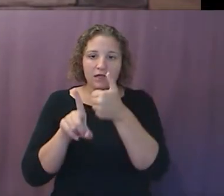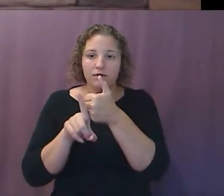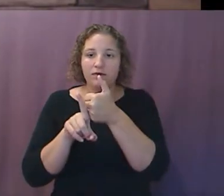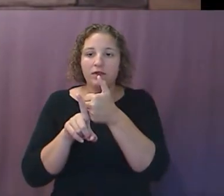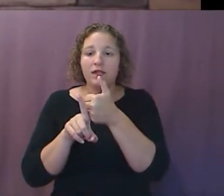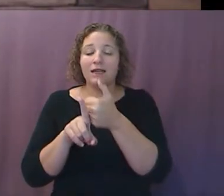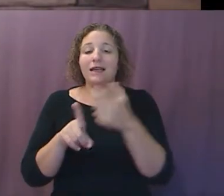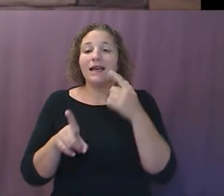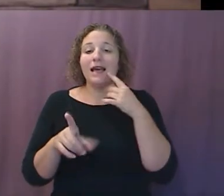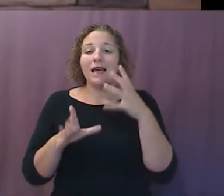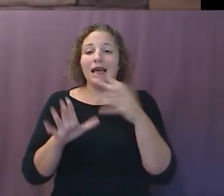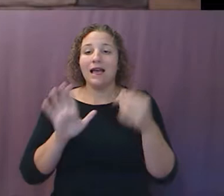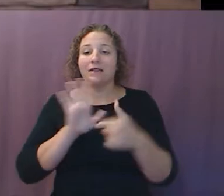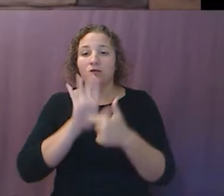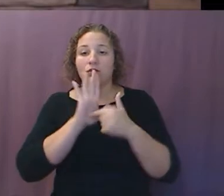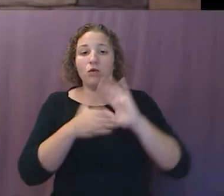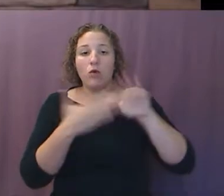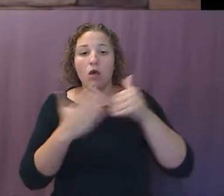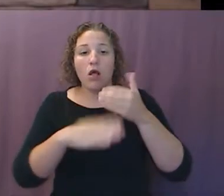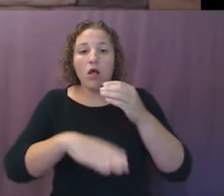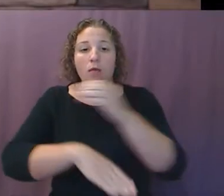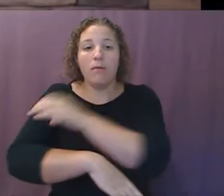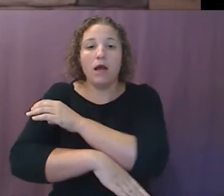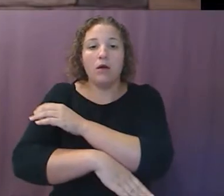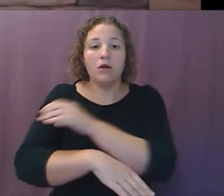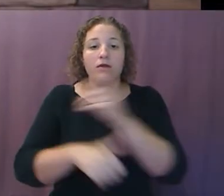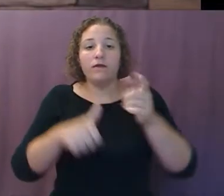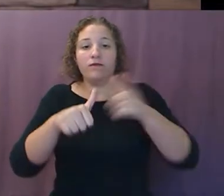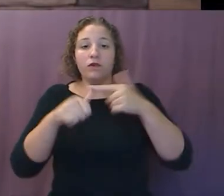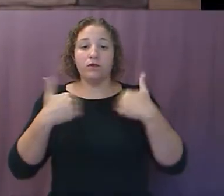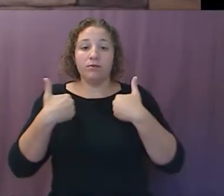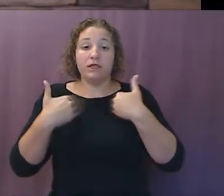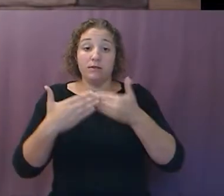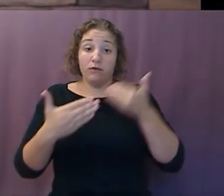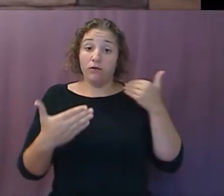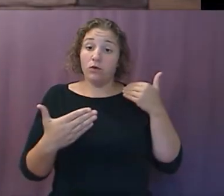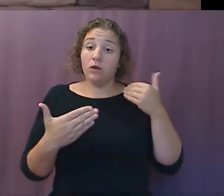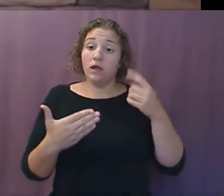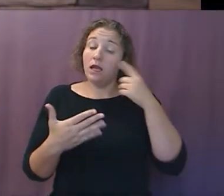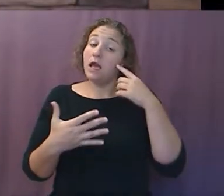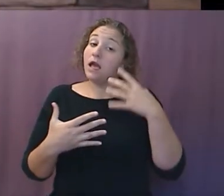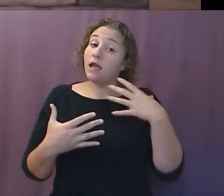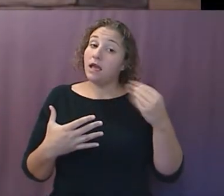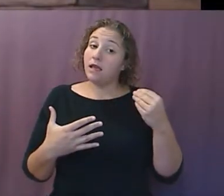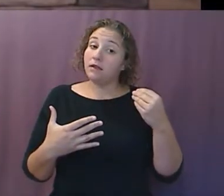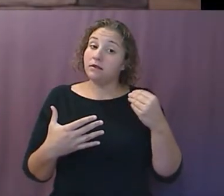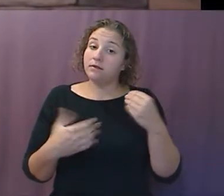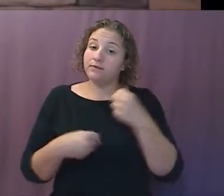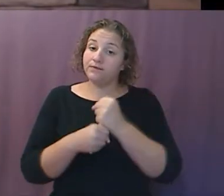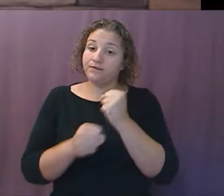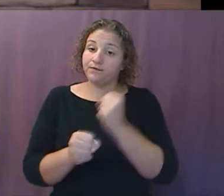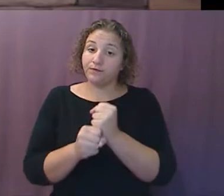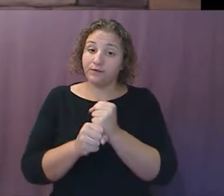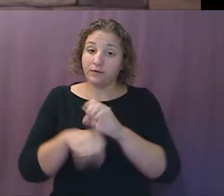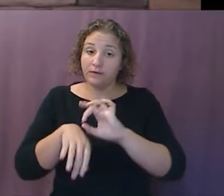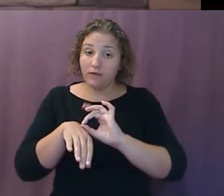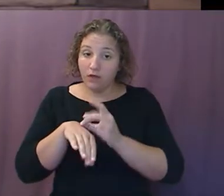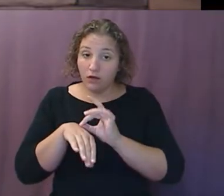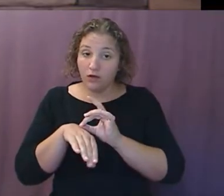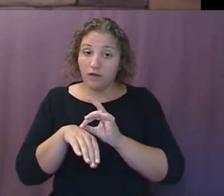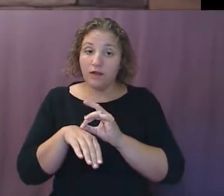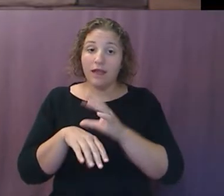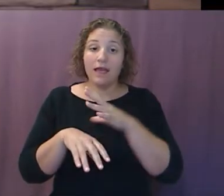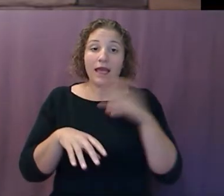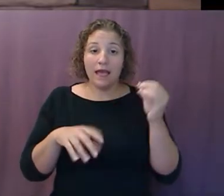exerciseth all the power of the first beast before him and causes the earth and them, here's that term again, and them